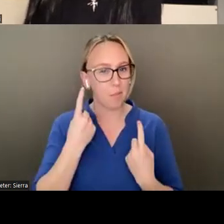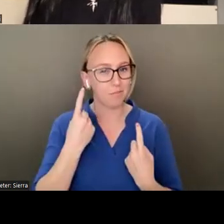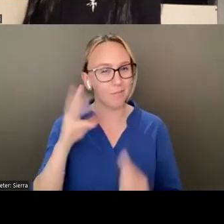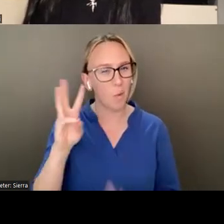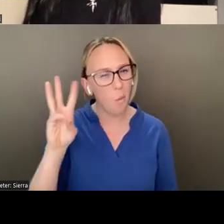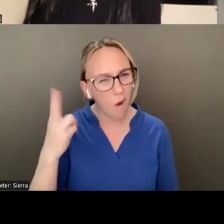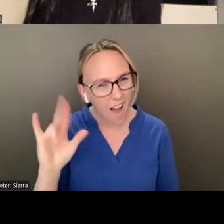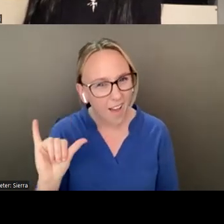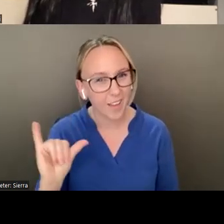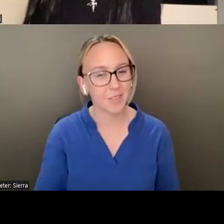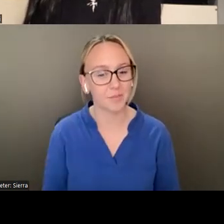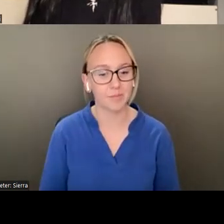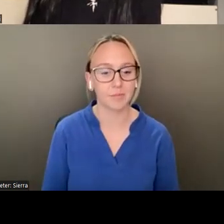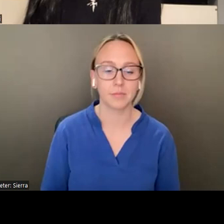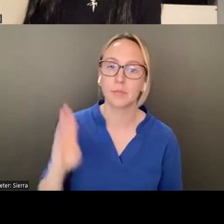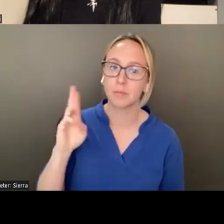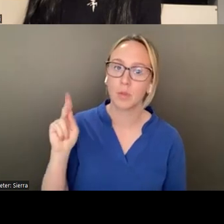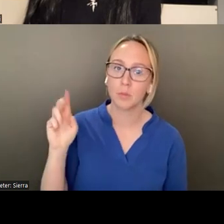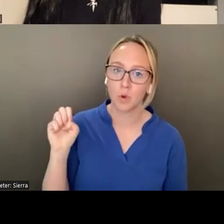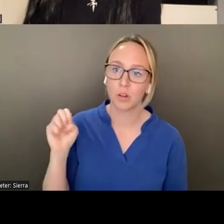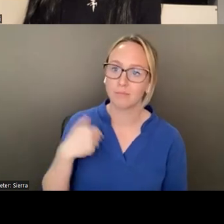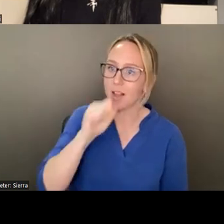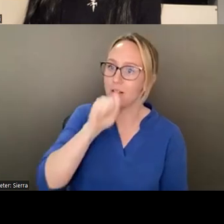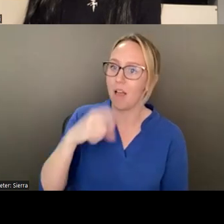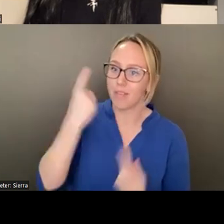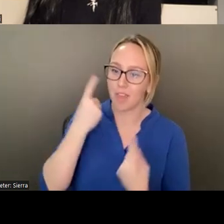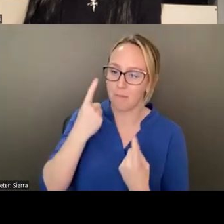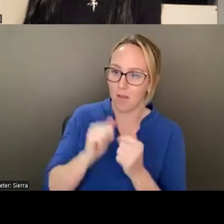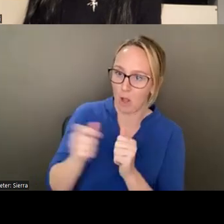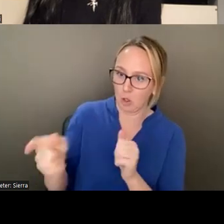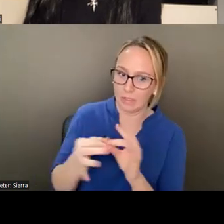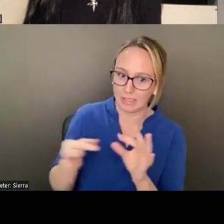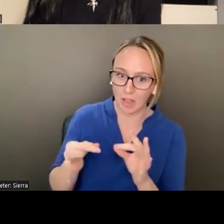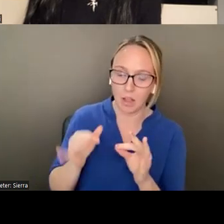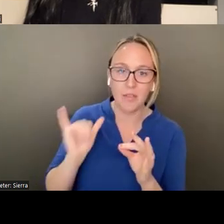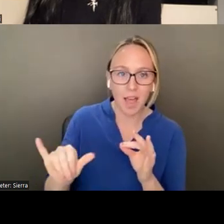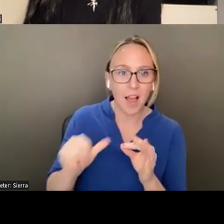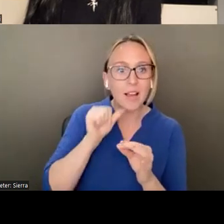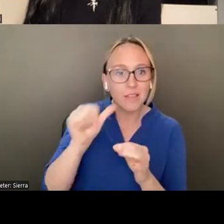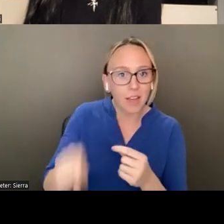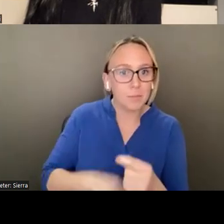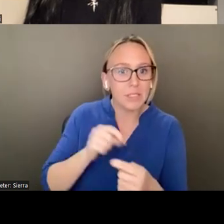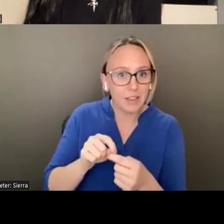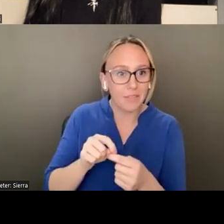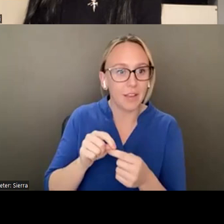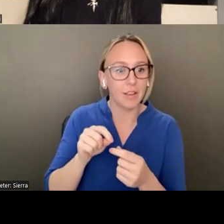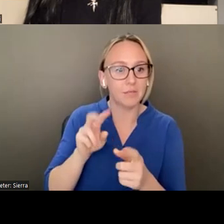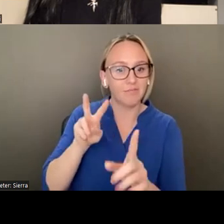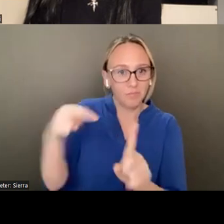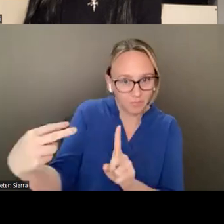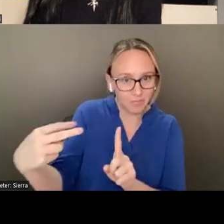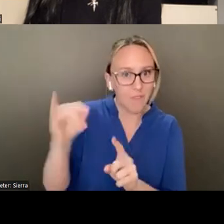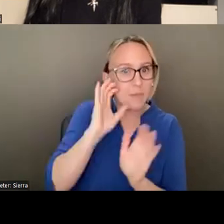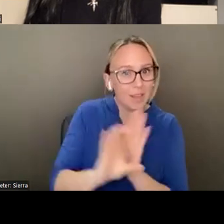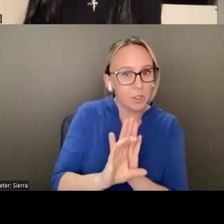I love thinking about how you, like you said, it's the non-specific vantage point of a pitcher that is not that